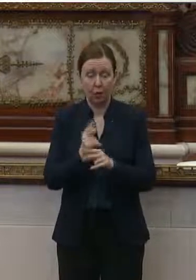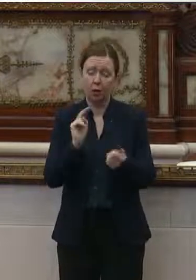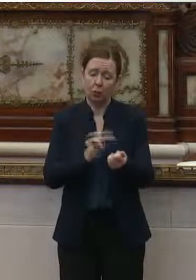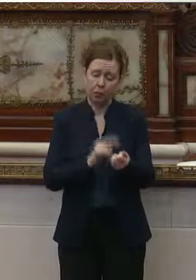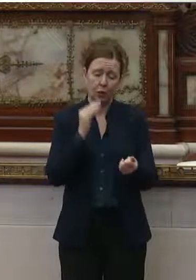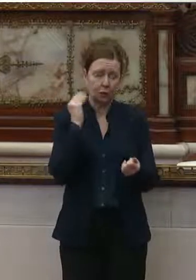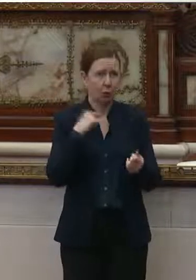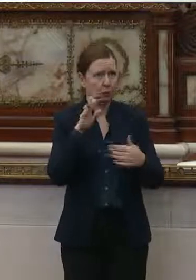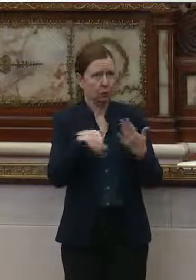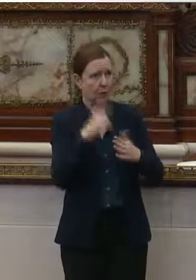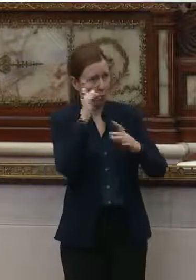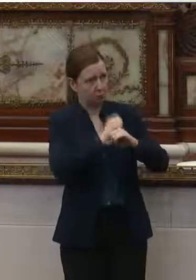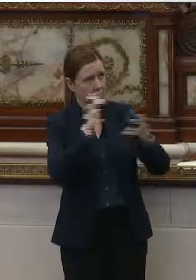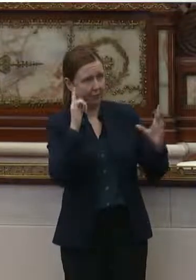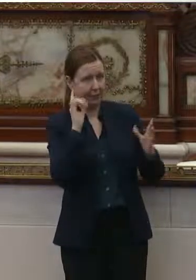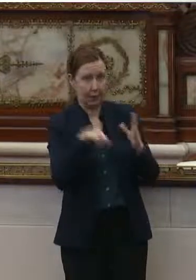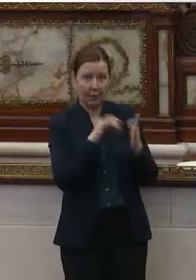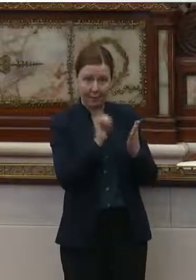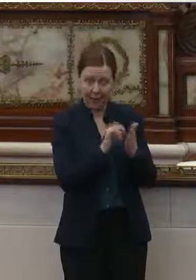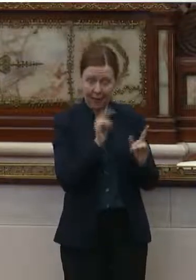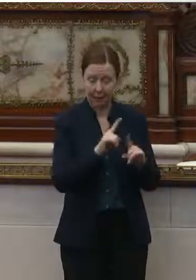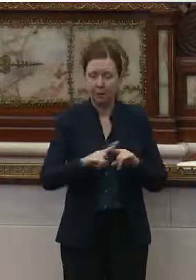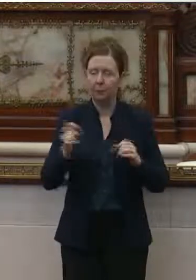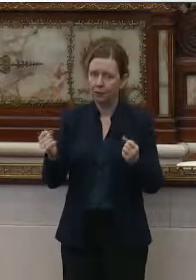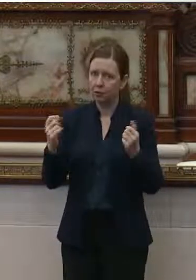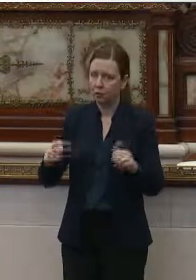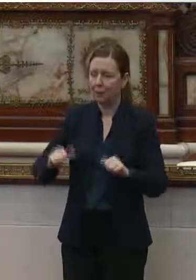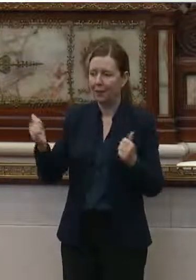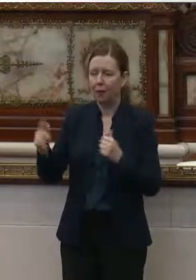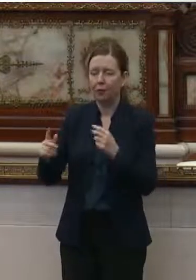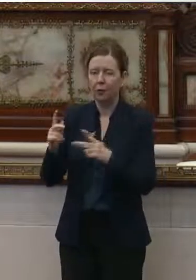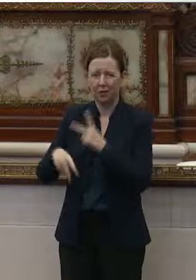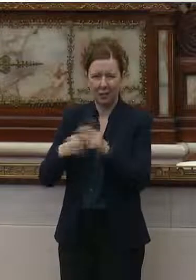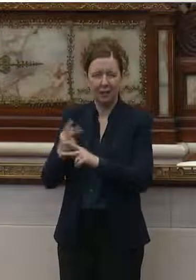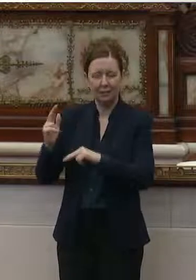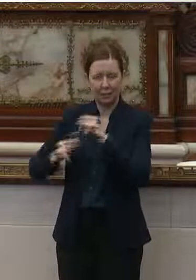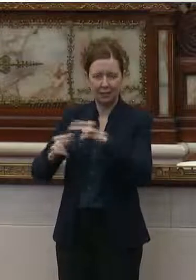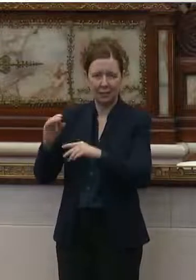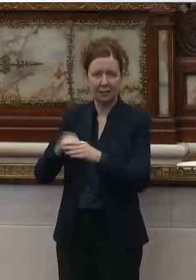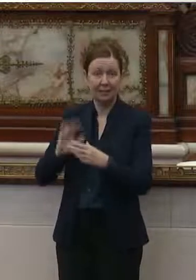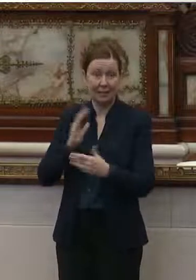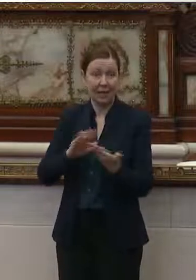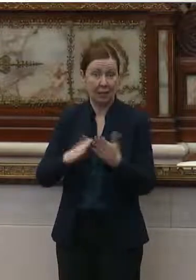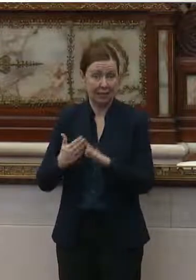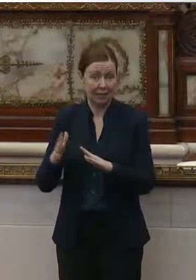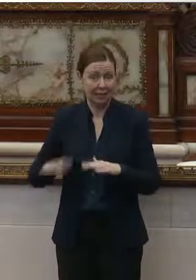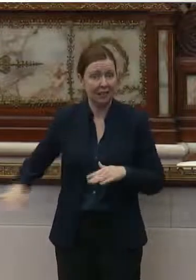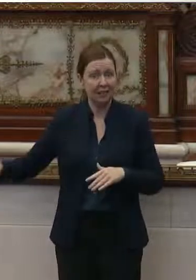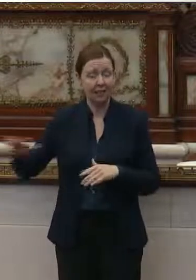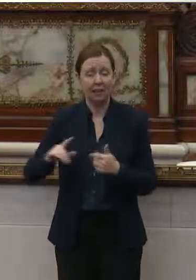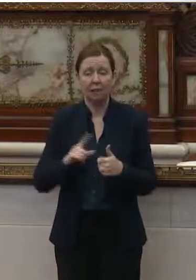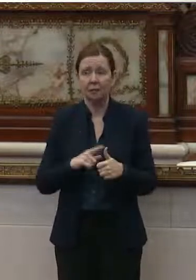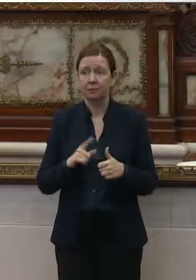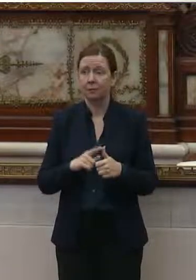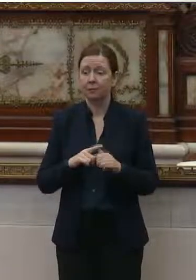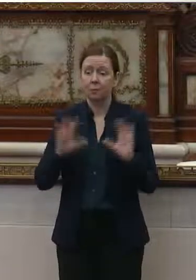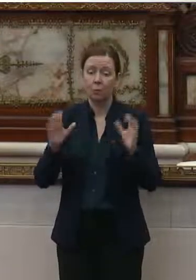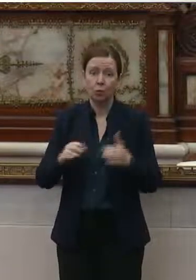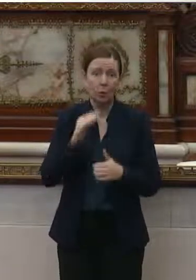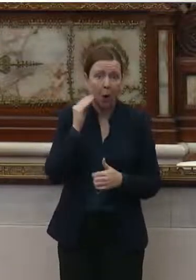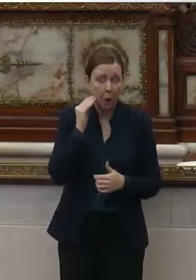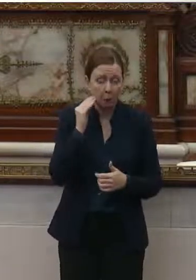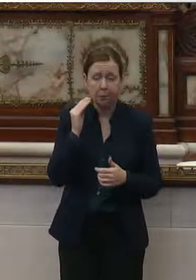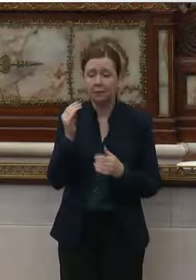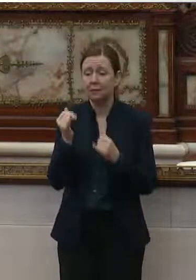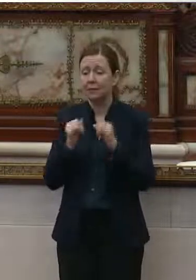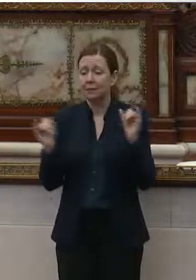are what we all immediately think of, but there's so many other kinds of facilities in our city. There are group homes for